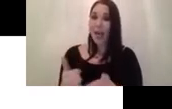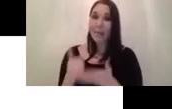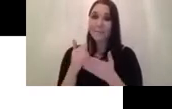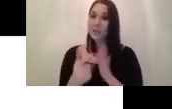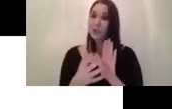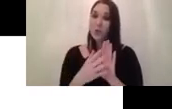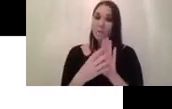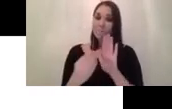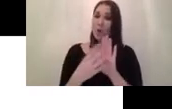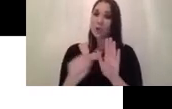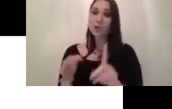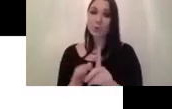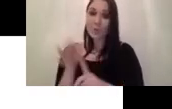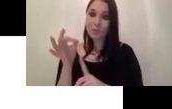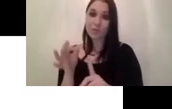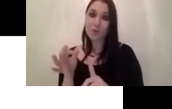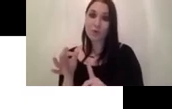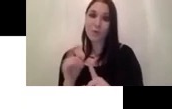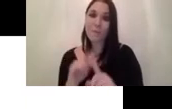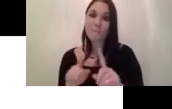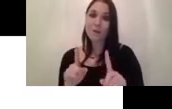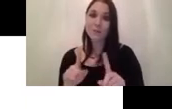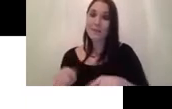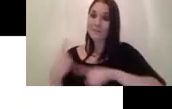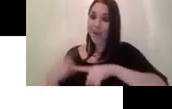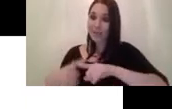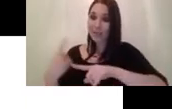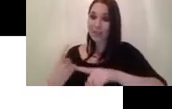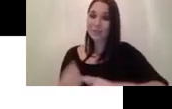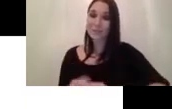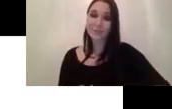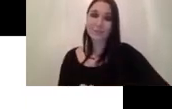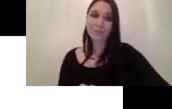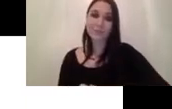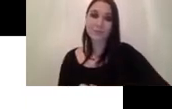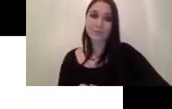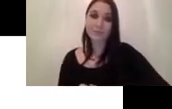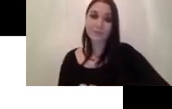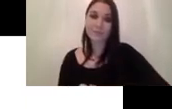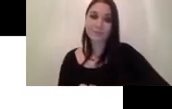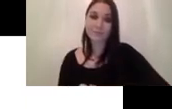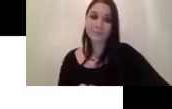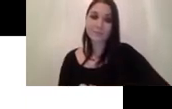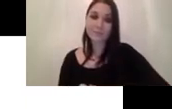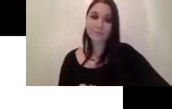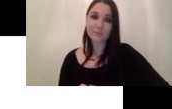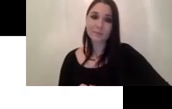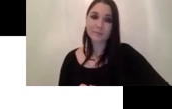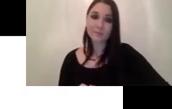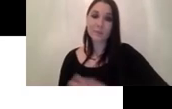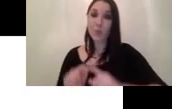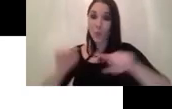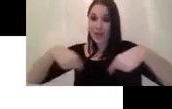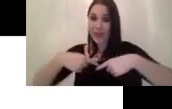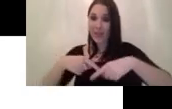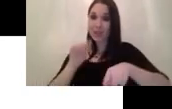it's basically help your model to converge faster um we actually tried